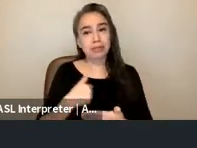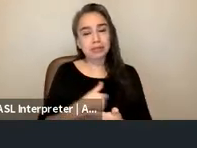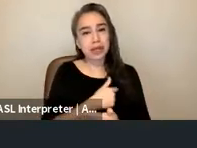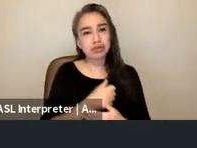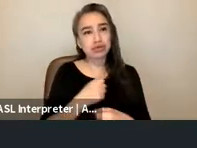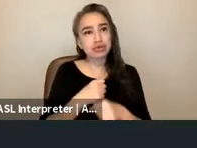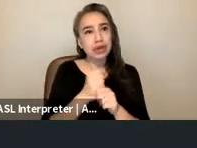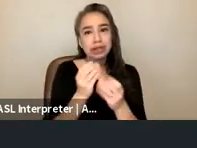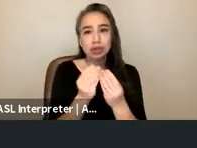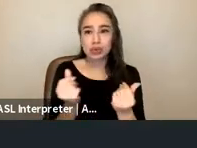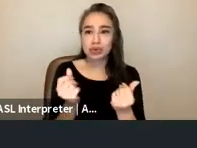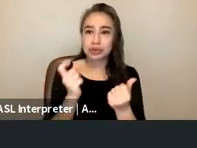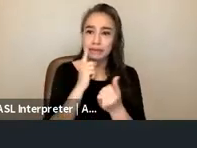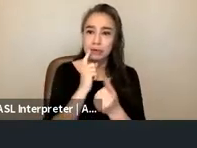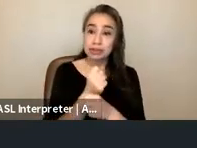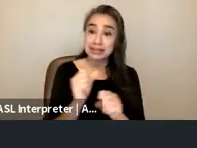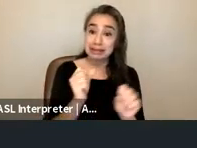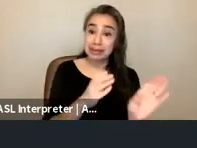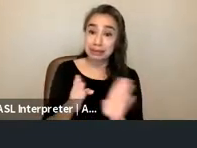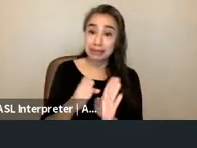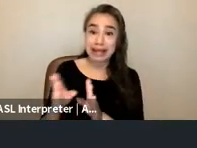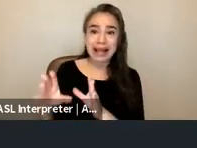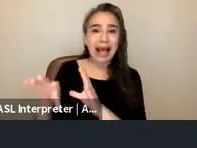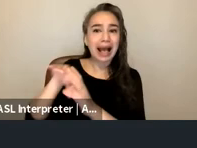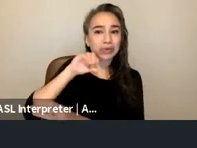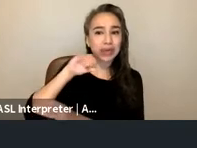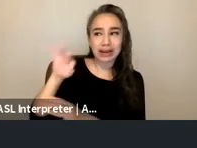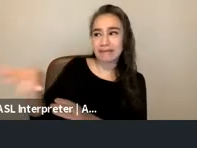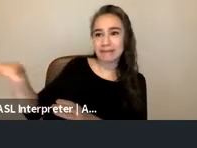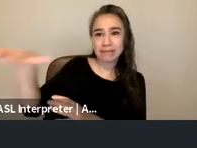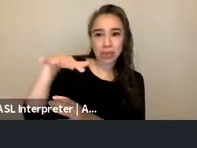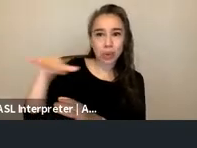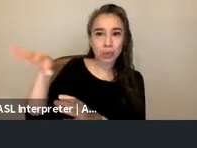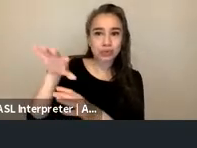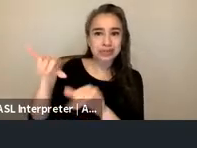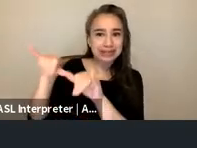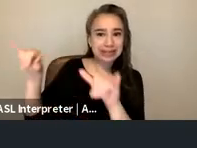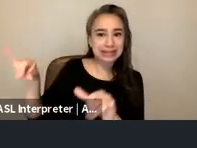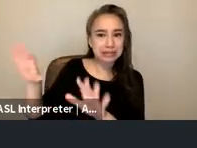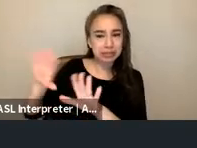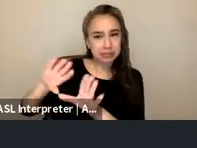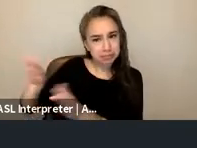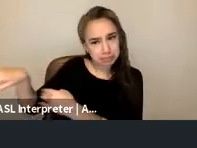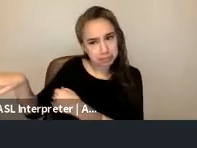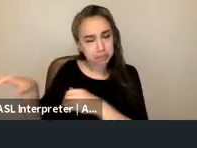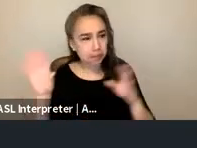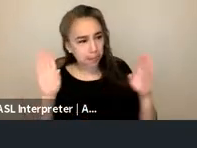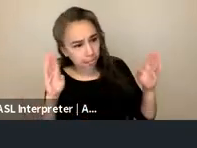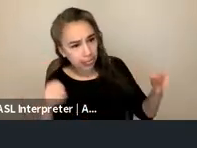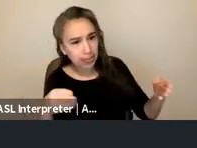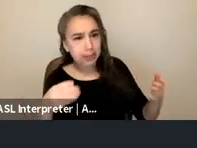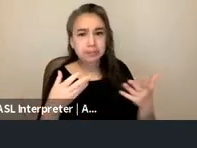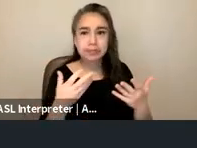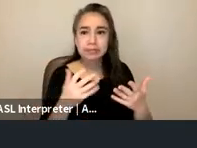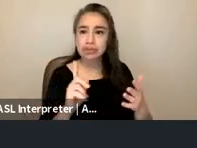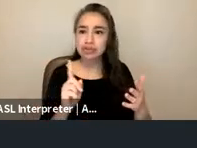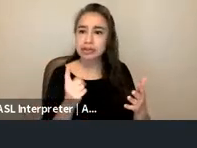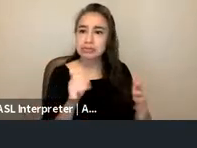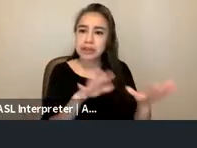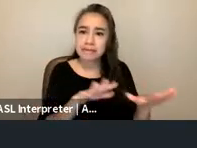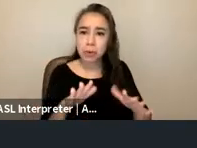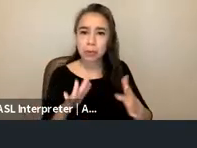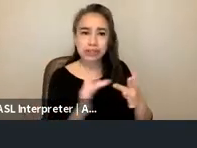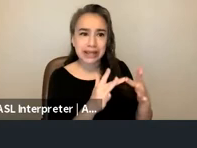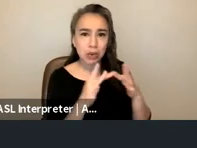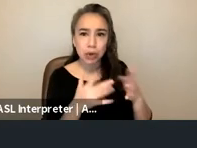planning outside of those kinds of systems um instead we relied on informal networks to connect survivors to services and